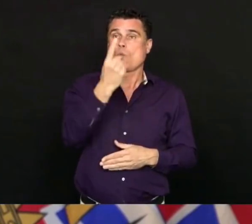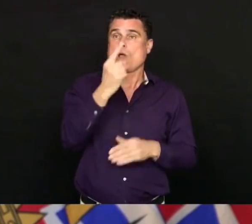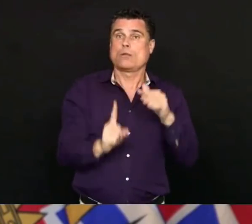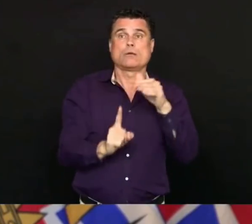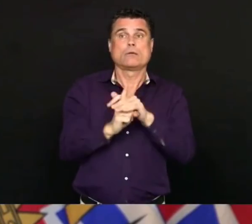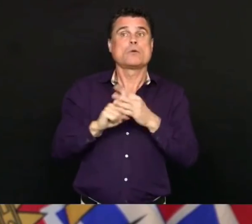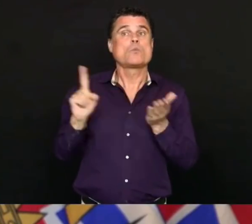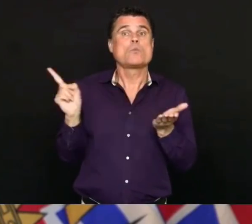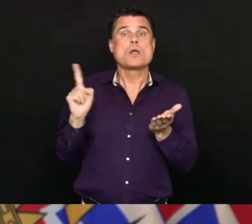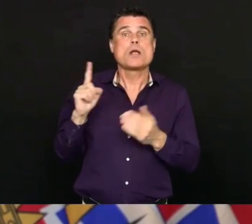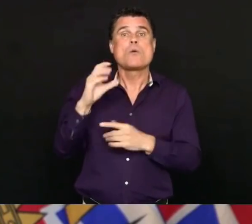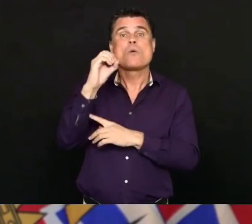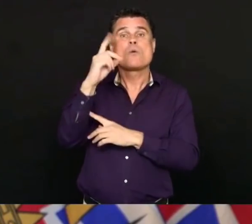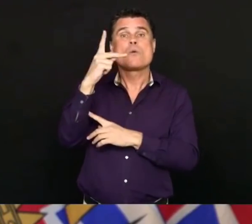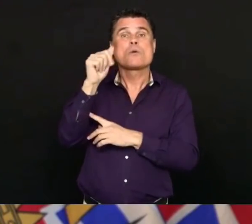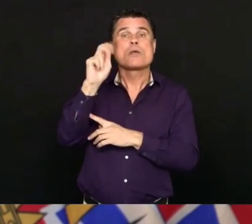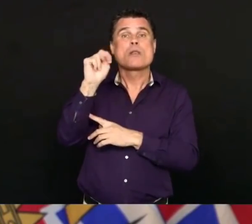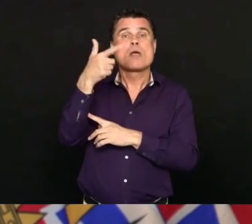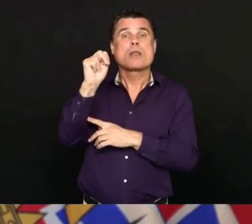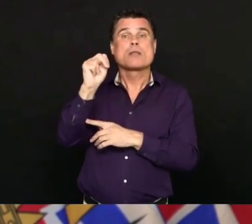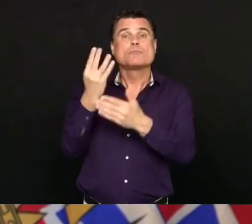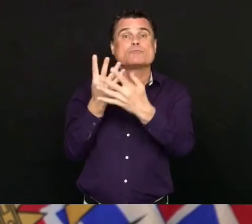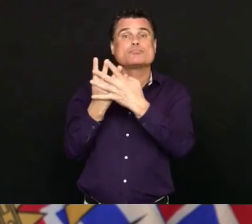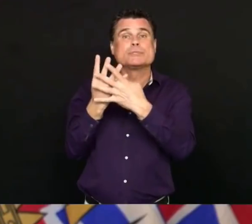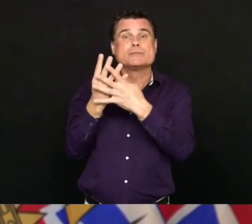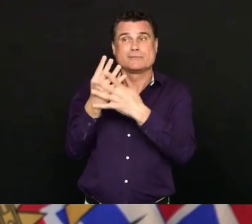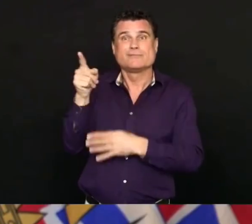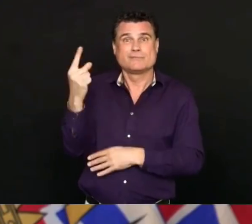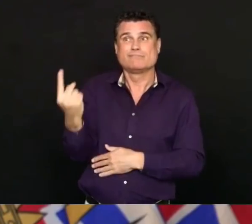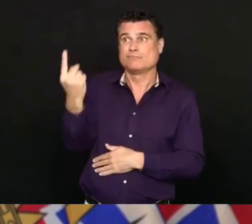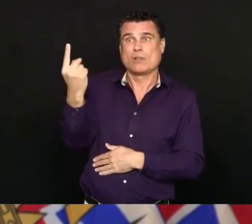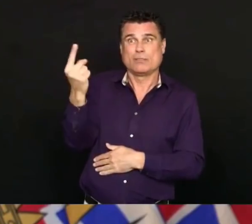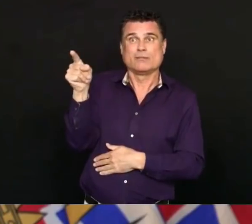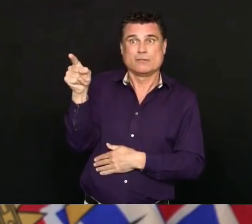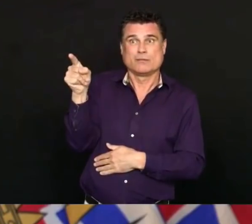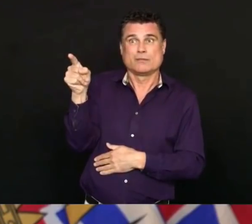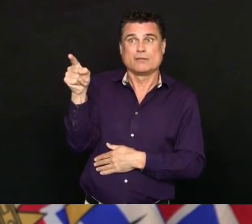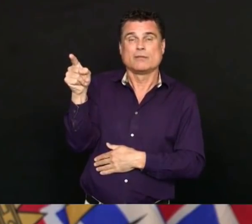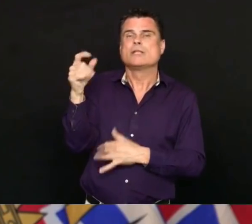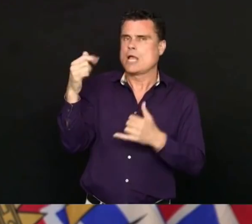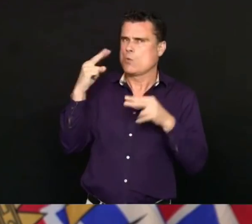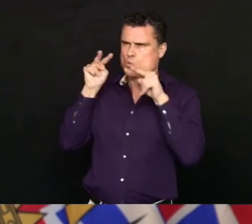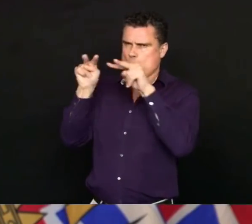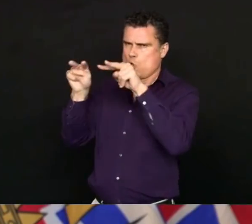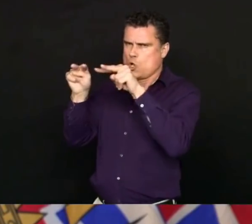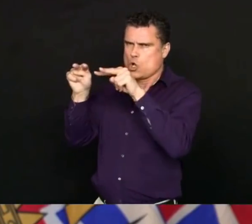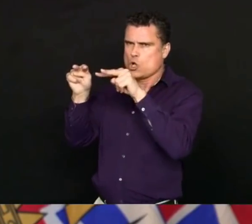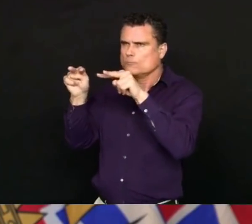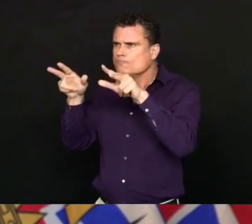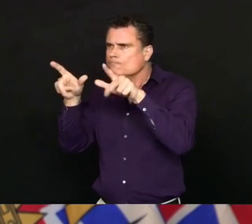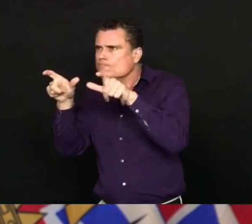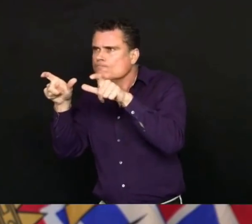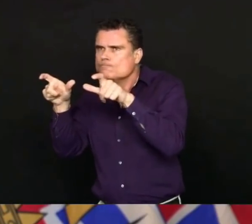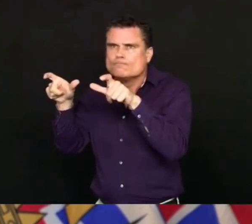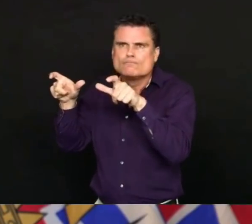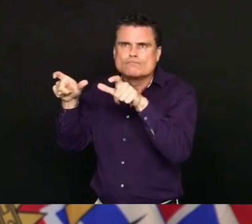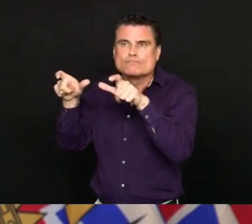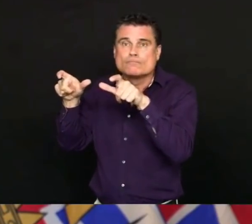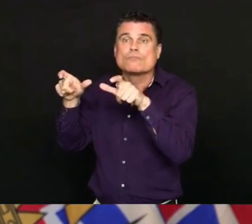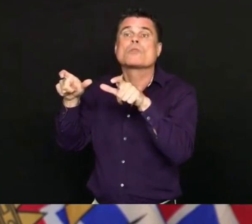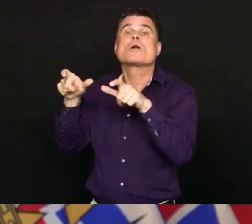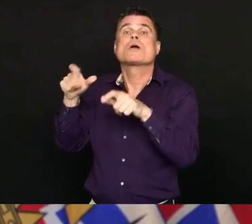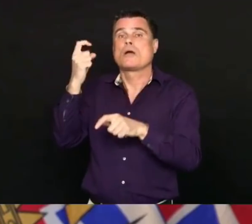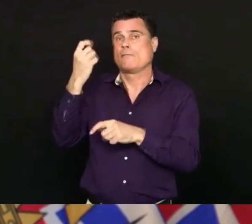That outbreak remains under observation. As we know, there is a 14-day incubation period. So there is ongoing testing